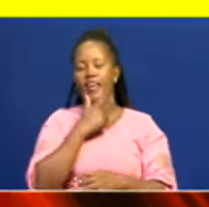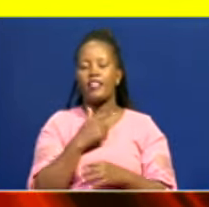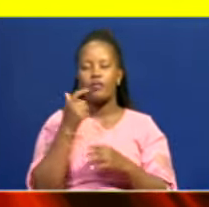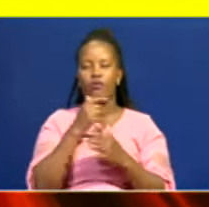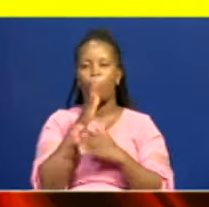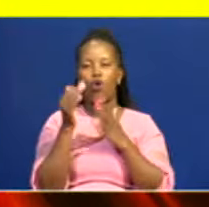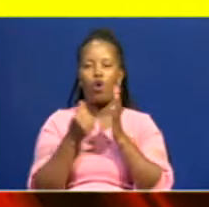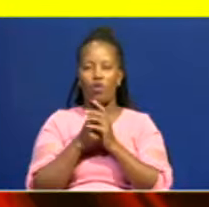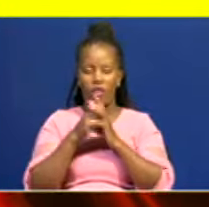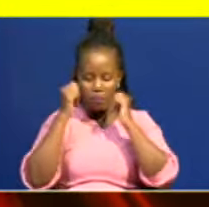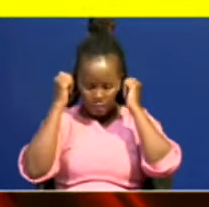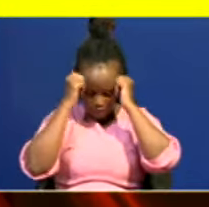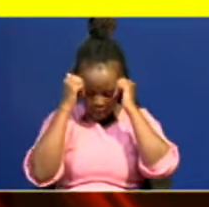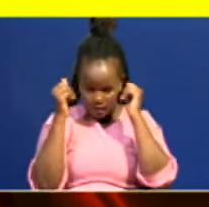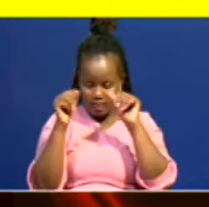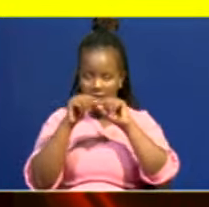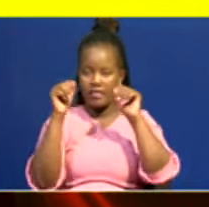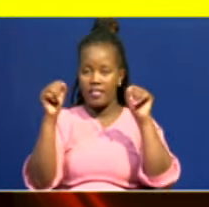system